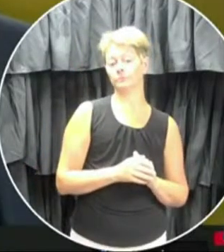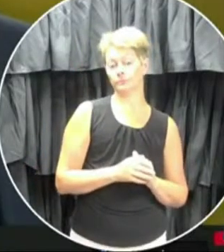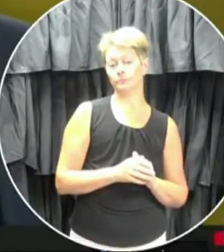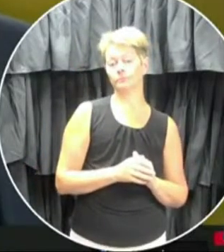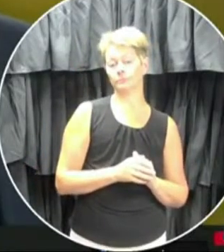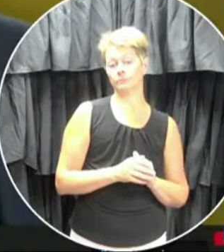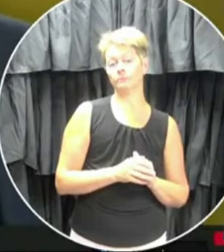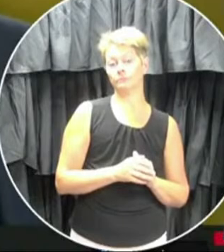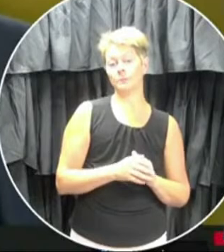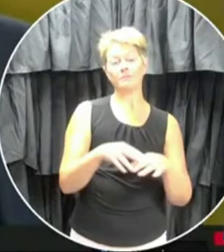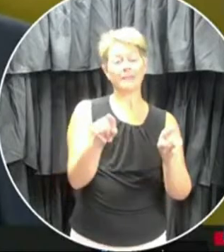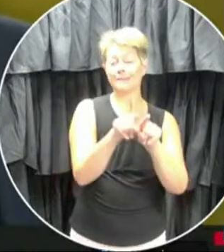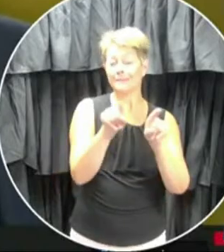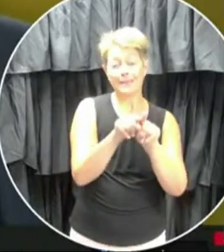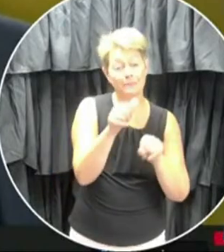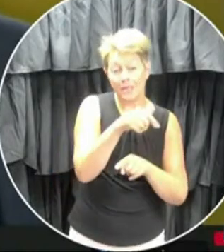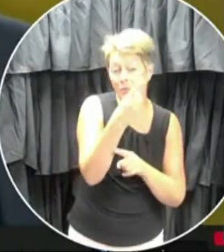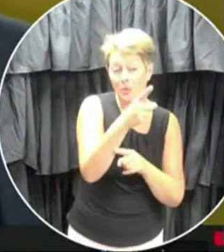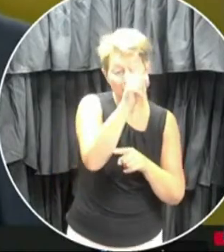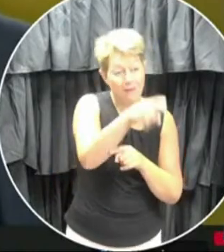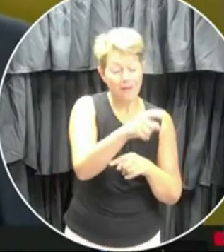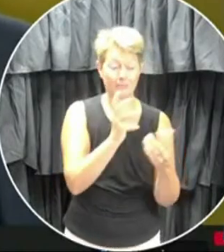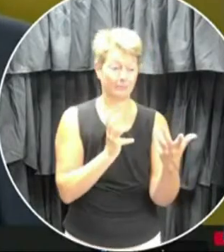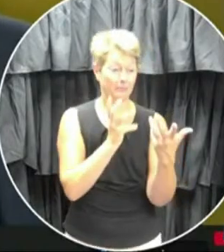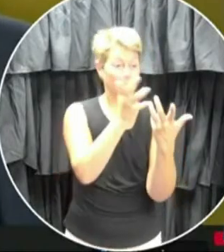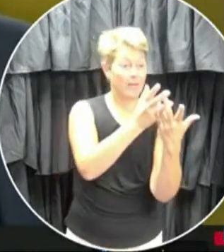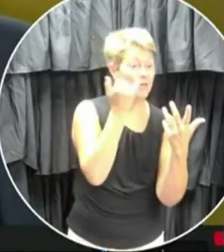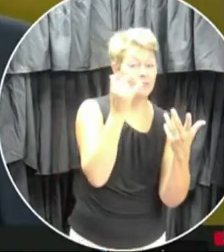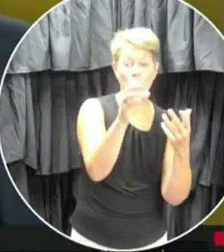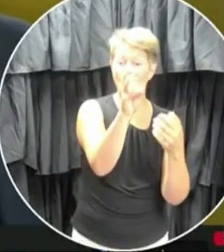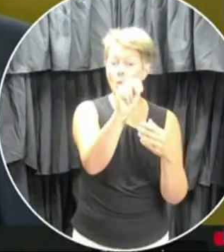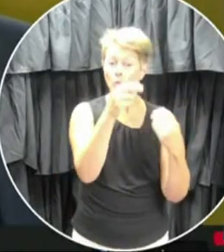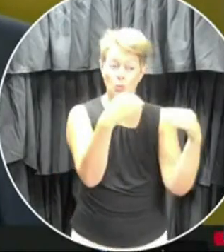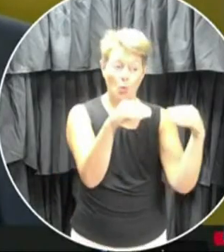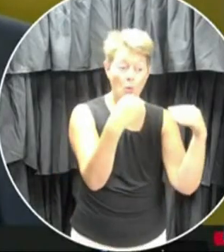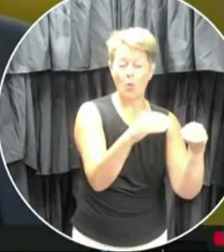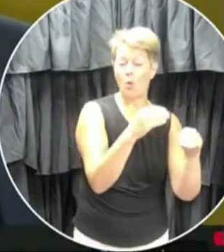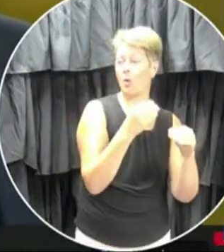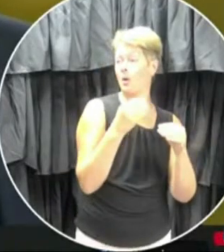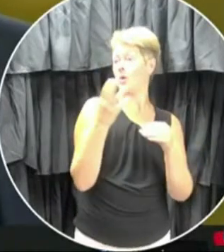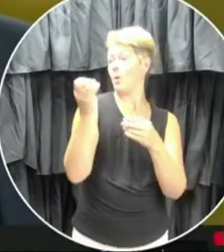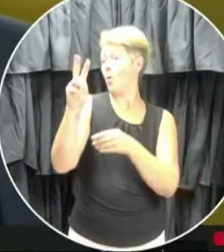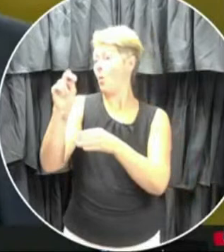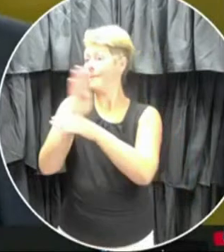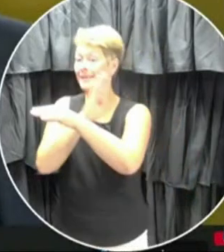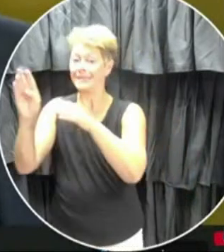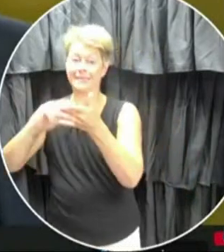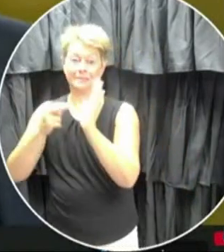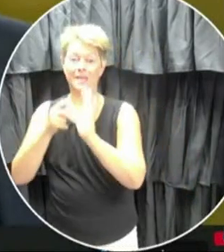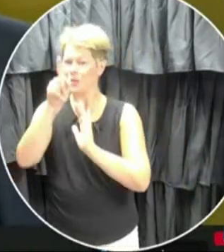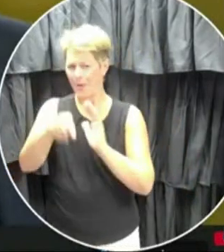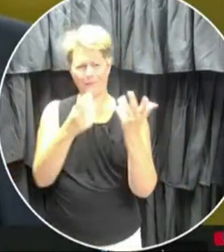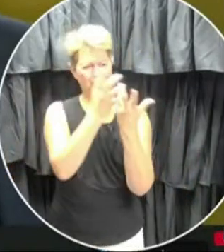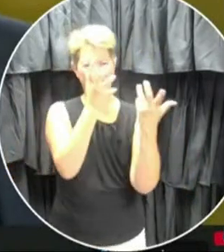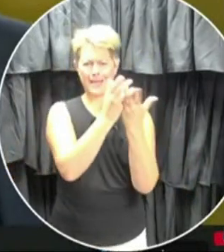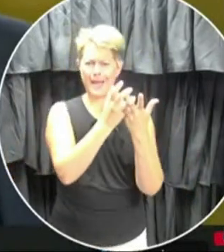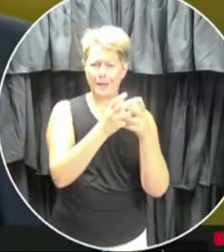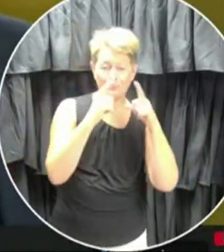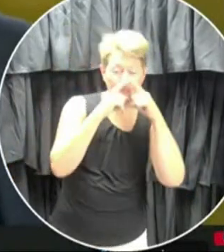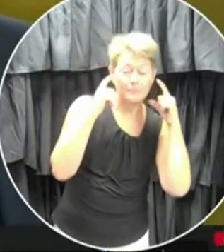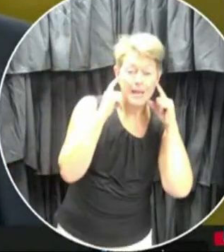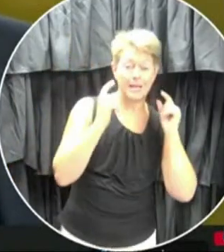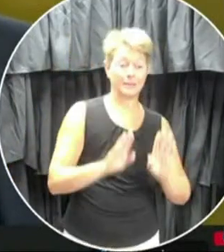their operating practice right now. If you're a store owner or any other business owner, you've had to adapt to, uh,